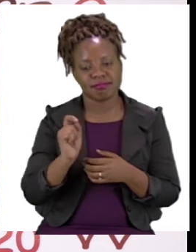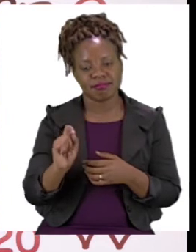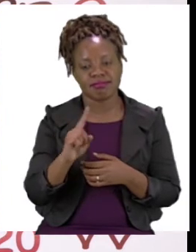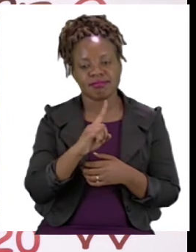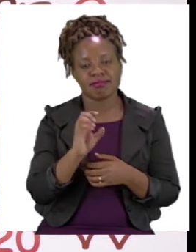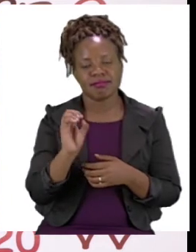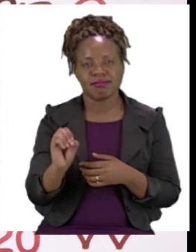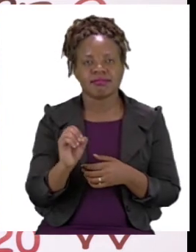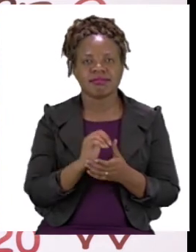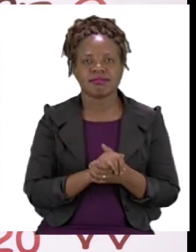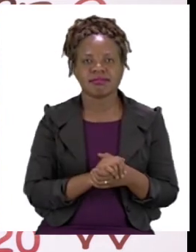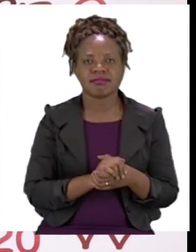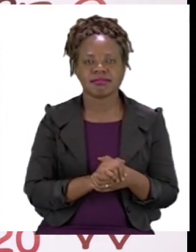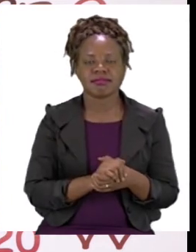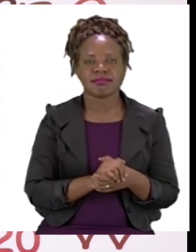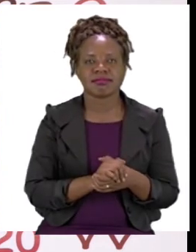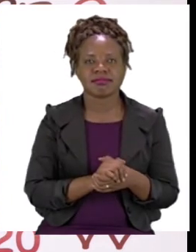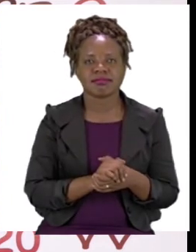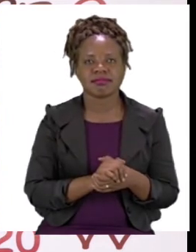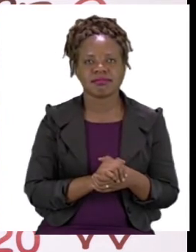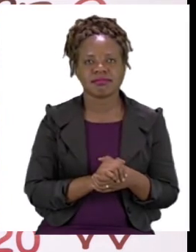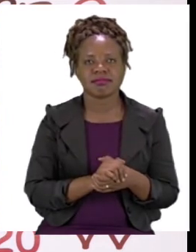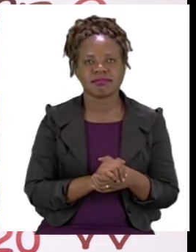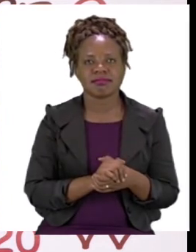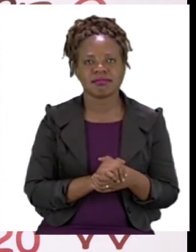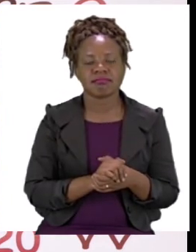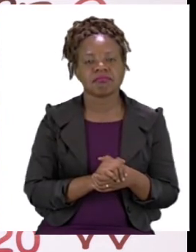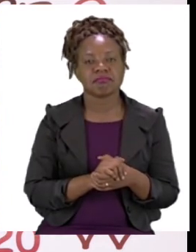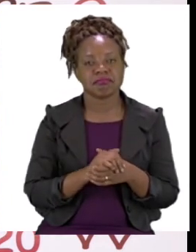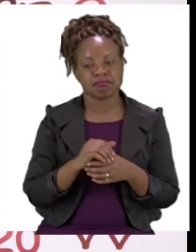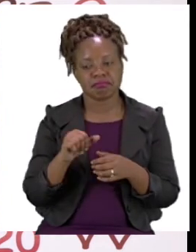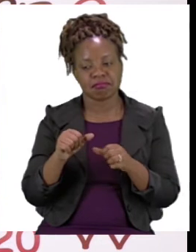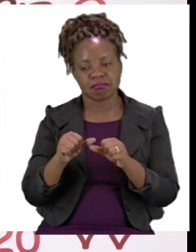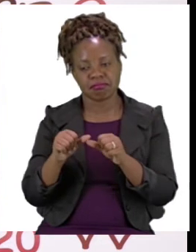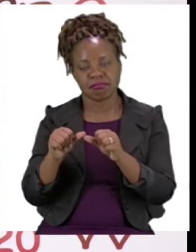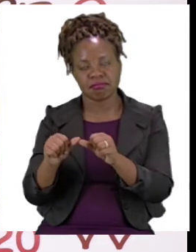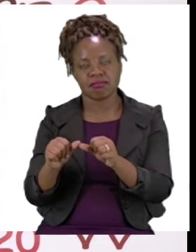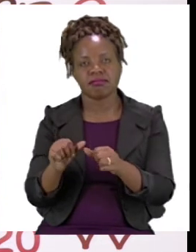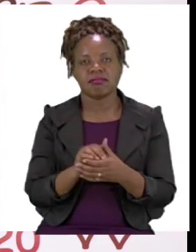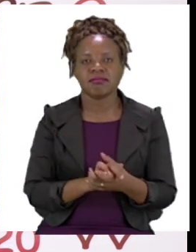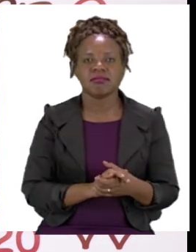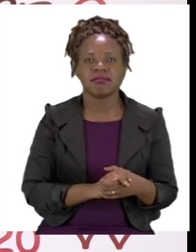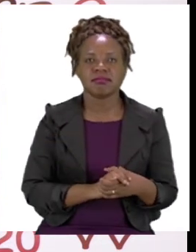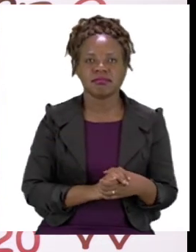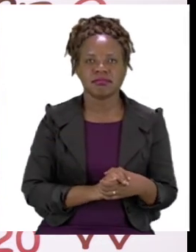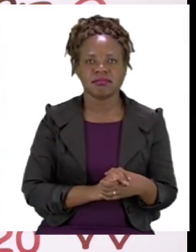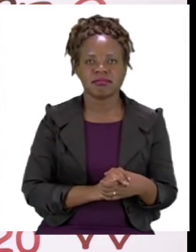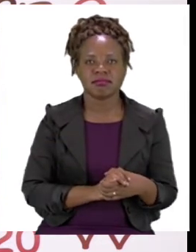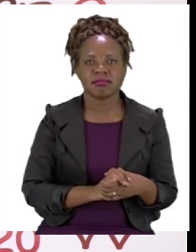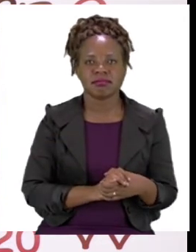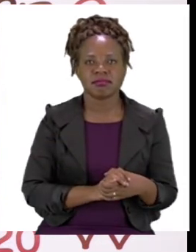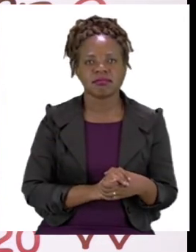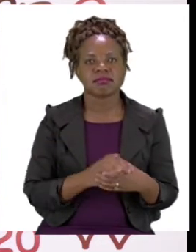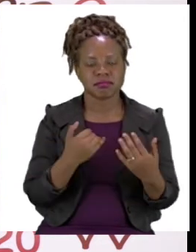number 10. You are going to complete that choo choo train by yourselves. Now let's try counting in